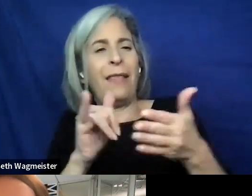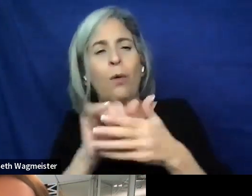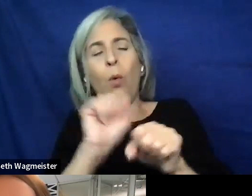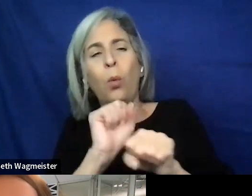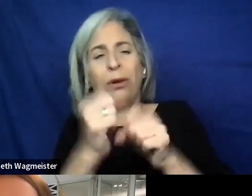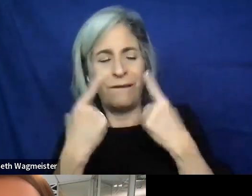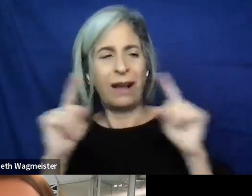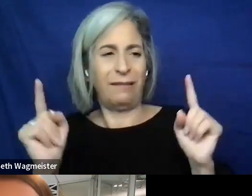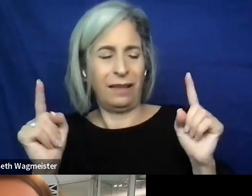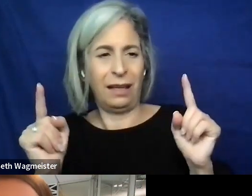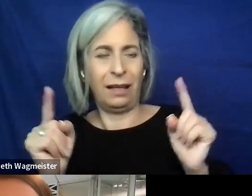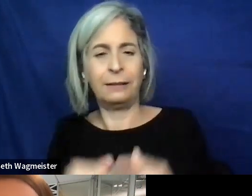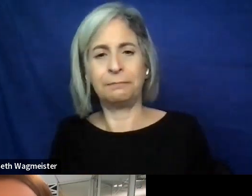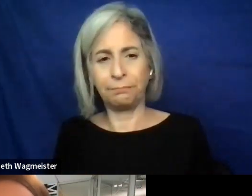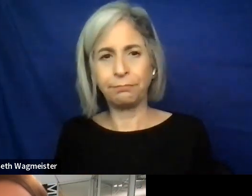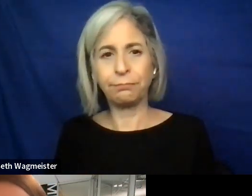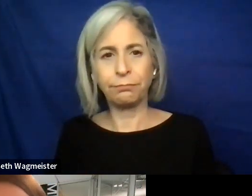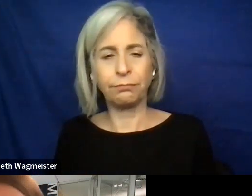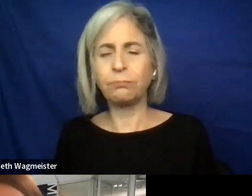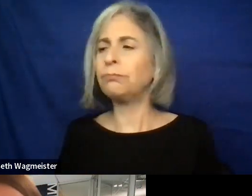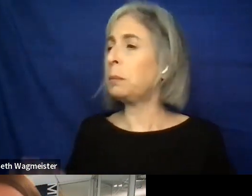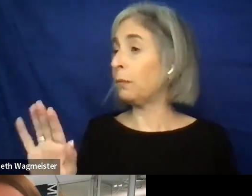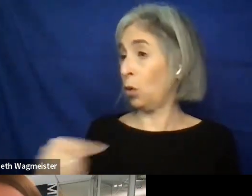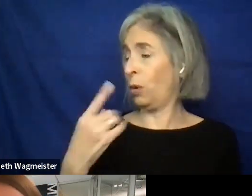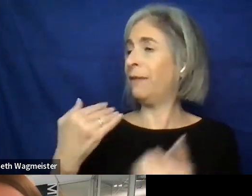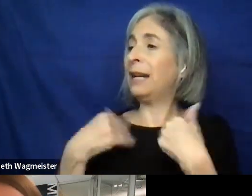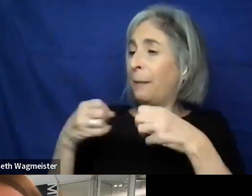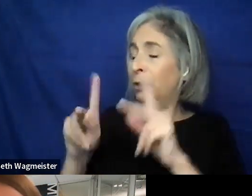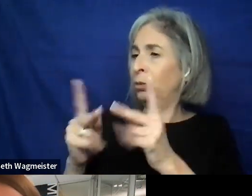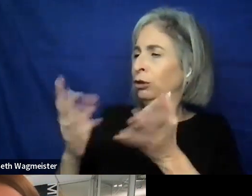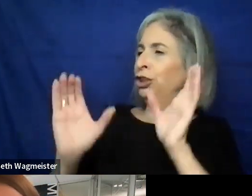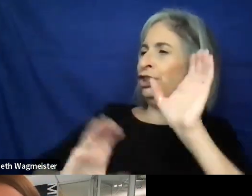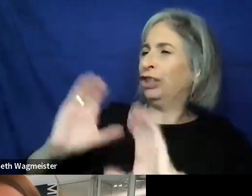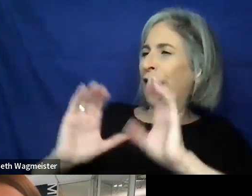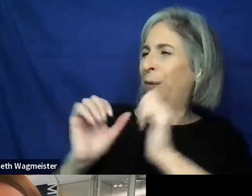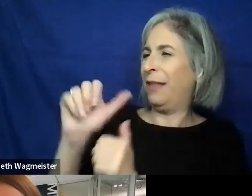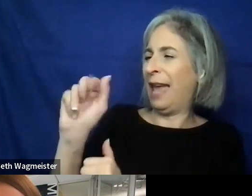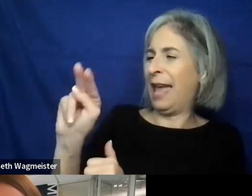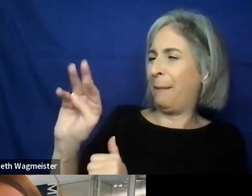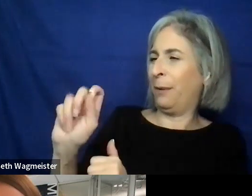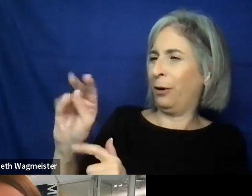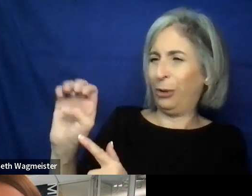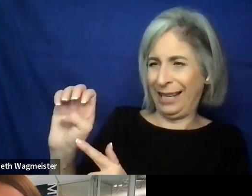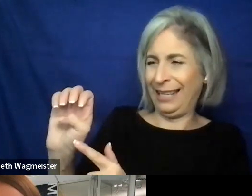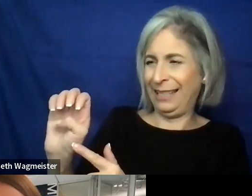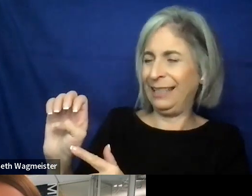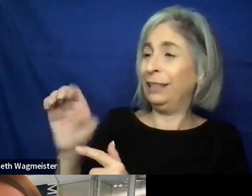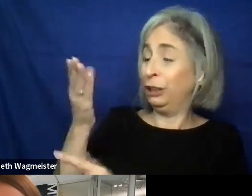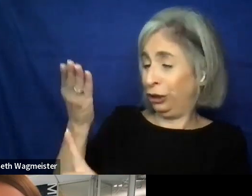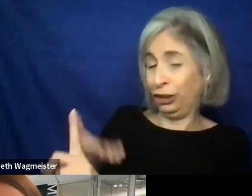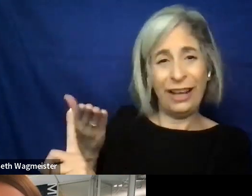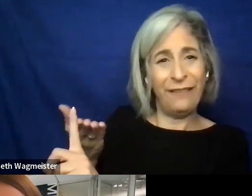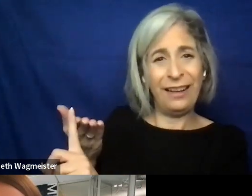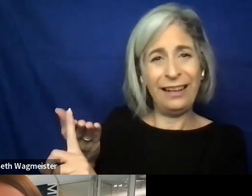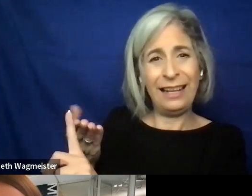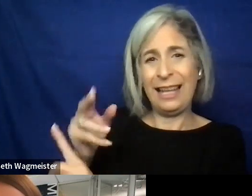really help too. So we've had a chance today to chat with Annemarie and Annemarie is an